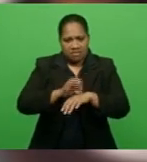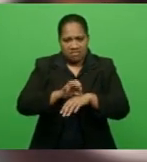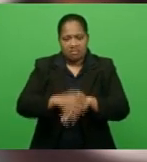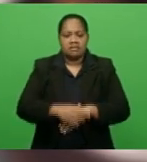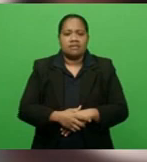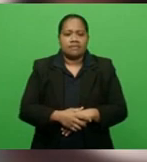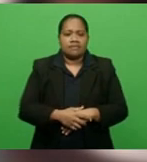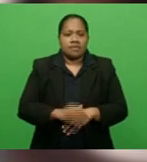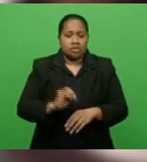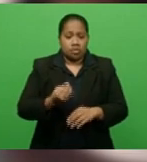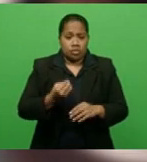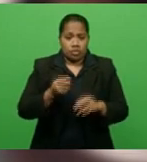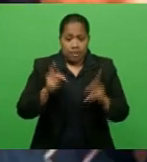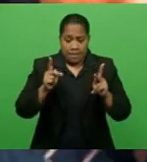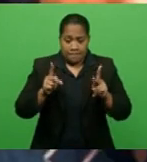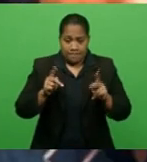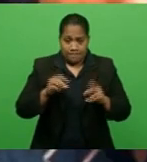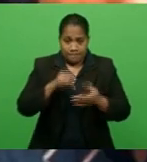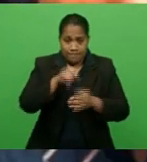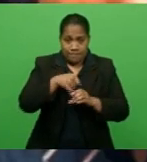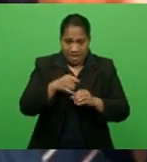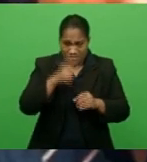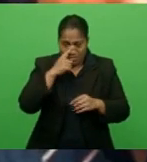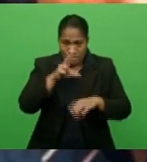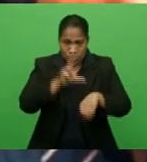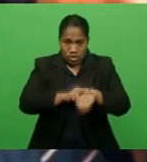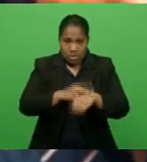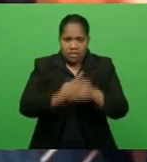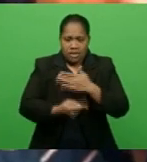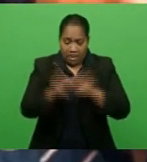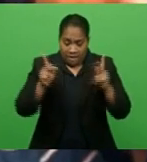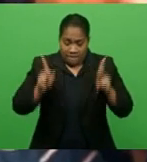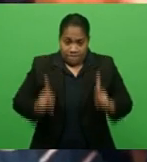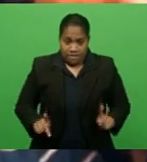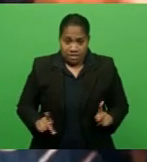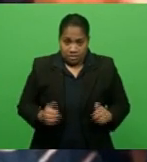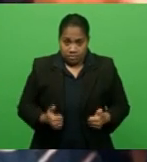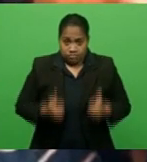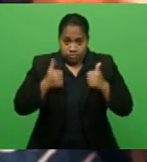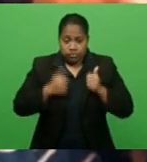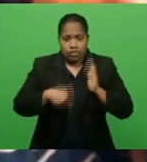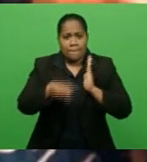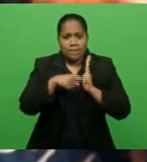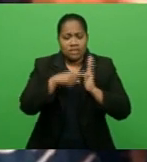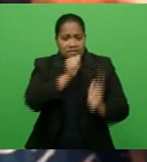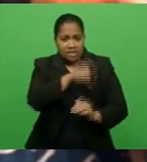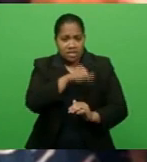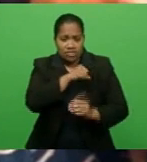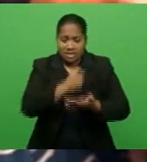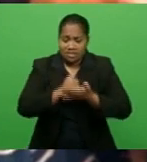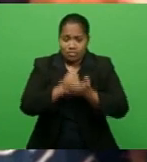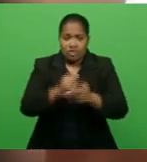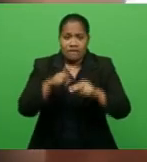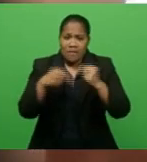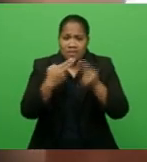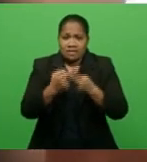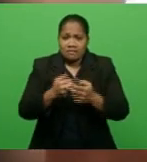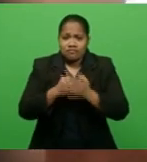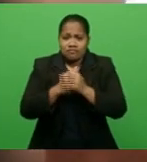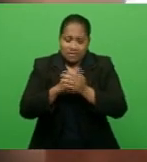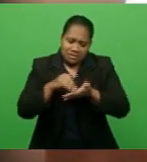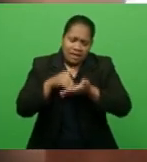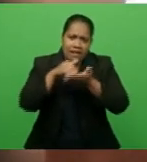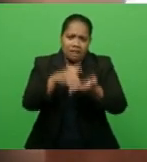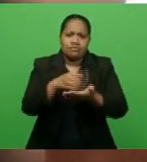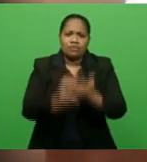say his physical fitness, positive attitude and support from family and friends are helping him recover. I moved to Salt Lake City because of my